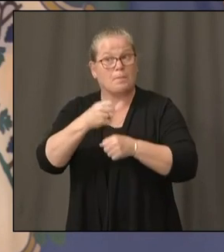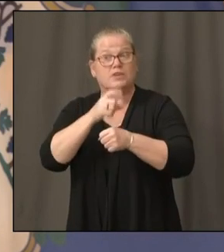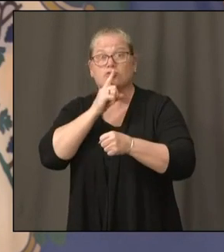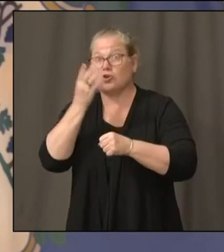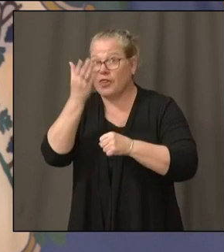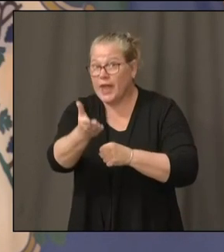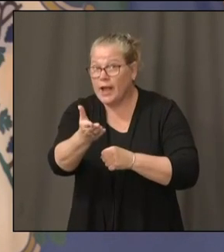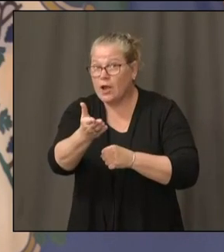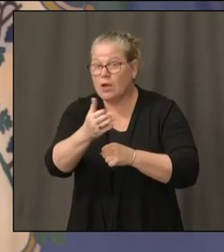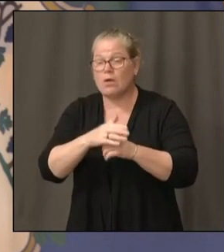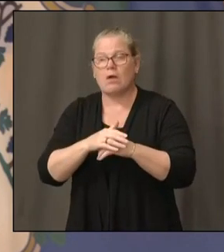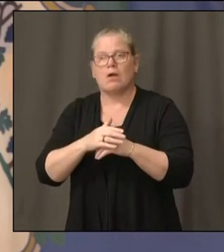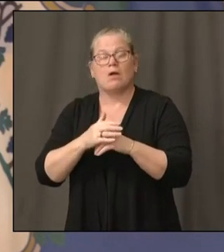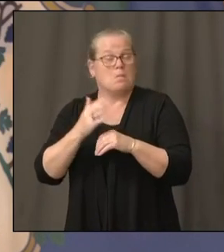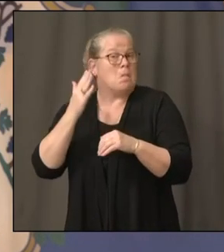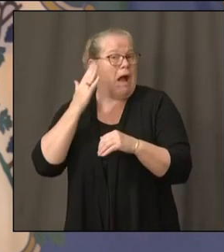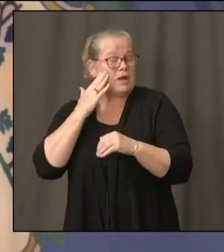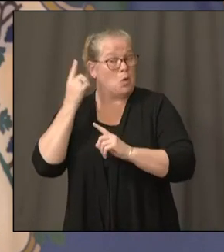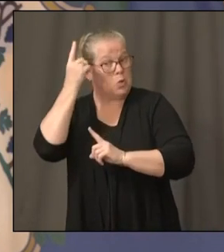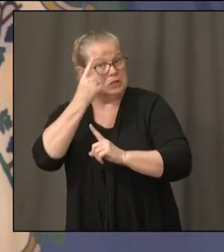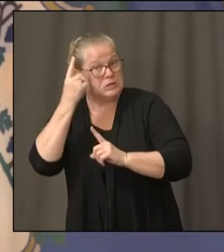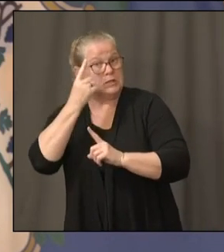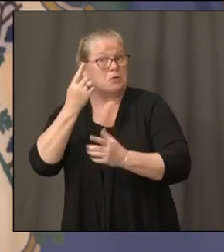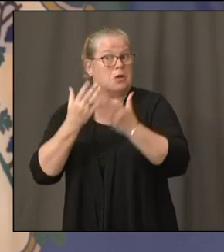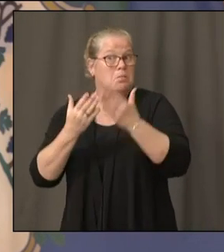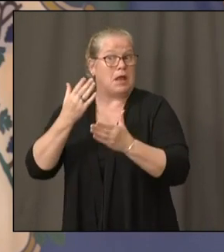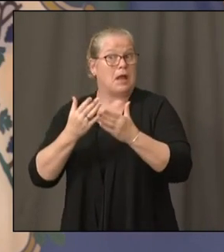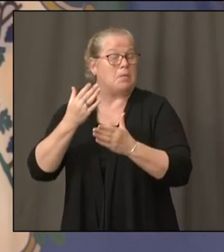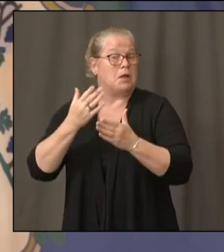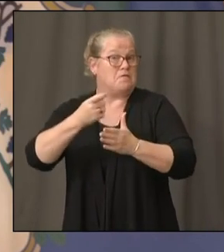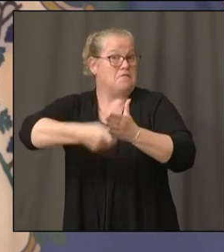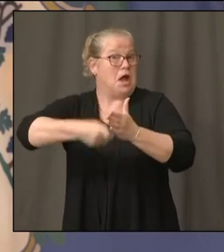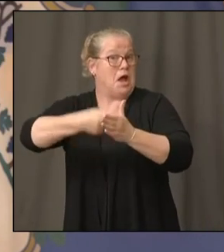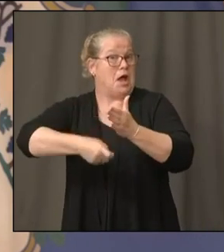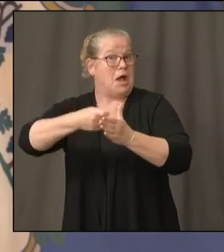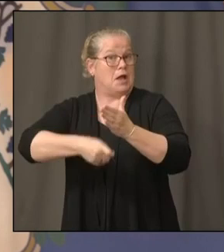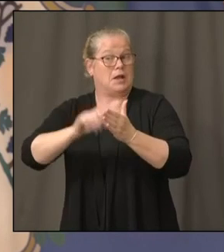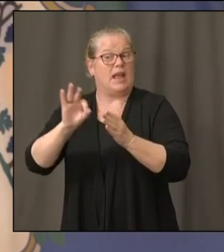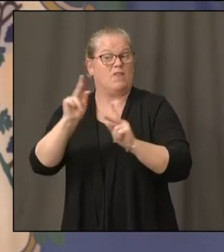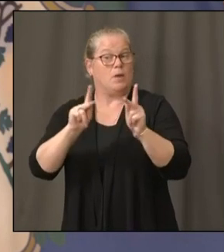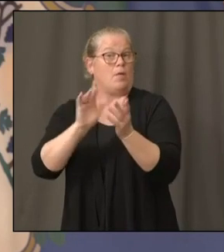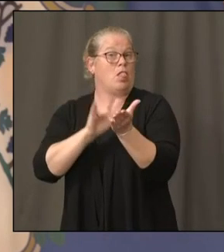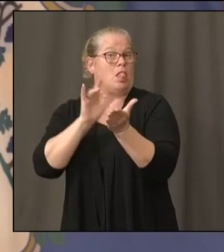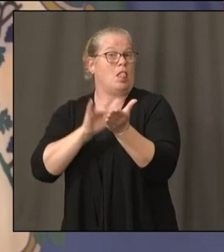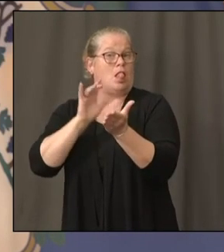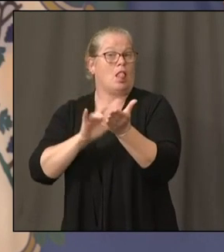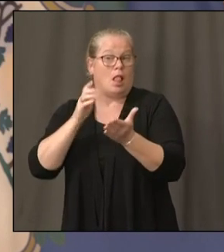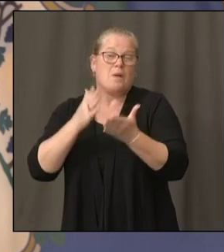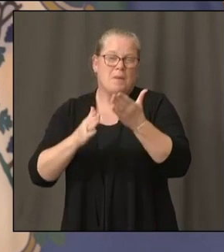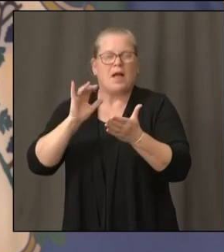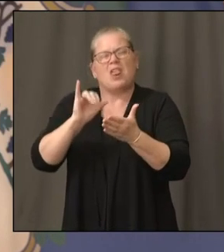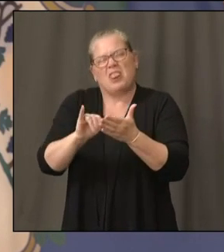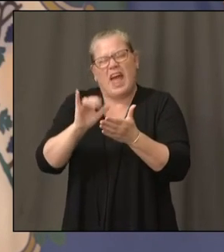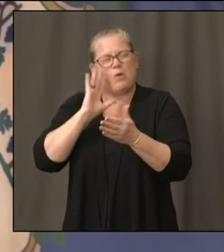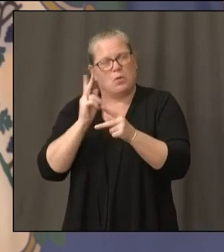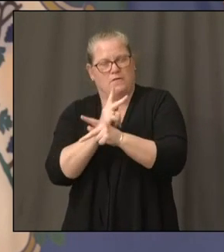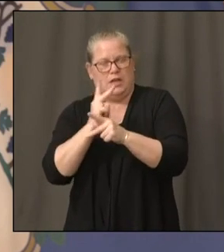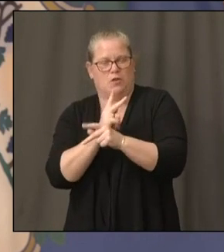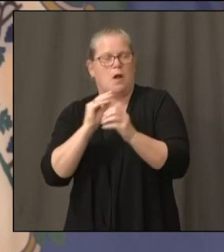fines in case people abuse the quarantine methodology. And we'll be figuring that out over the next week or so.